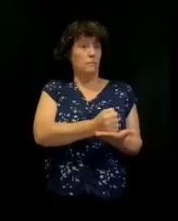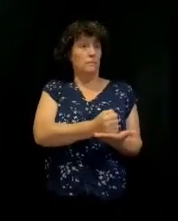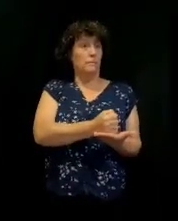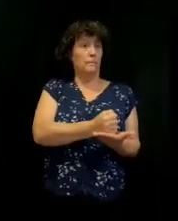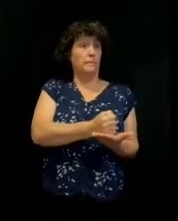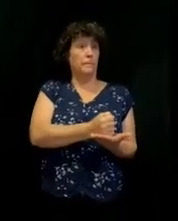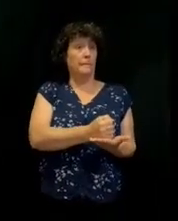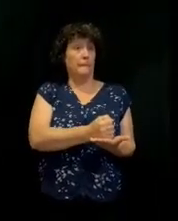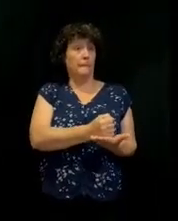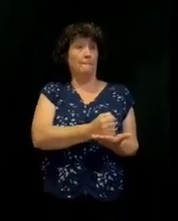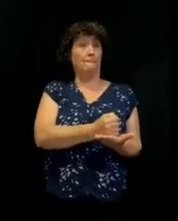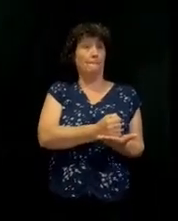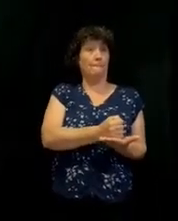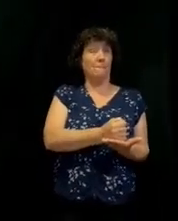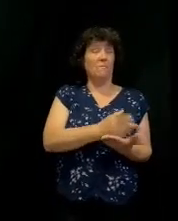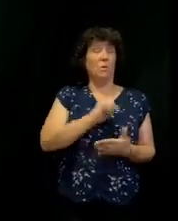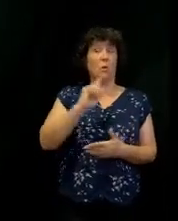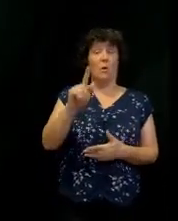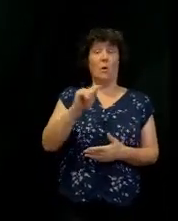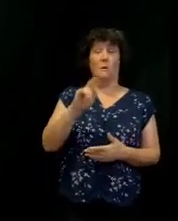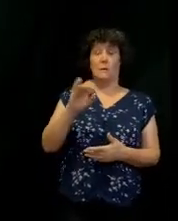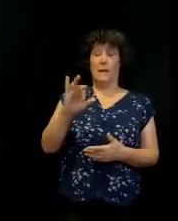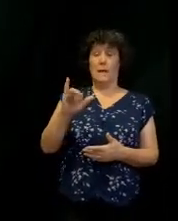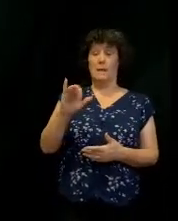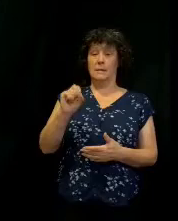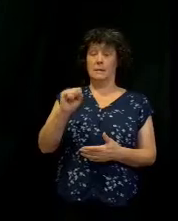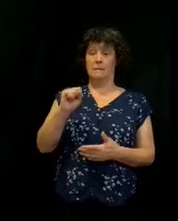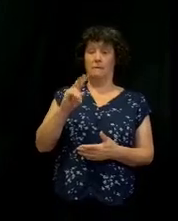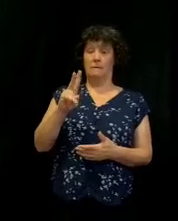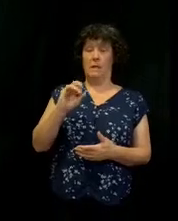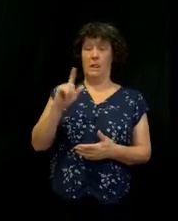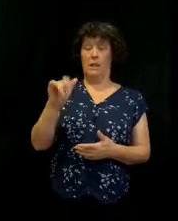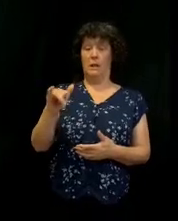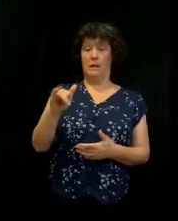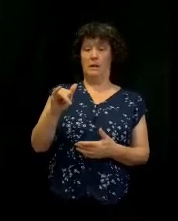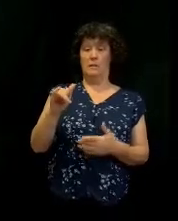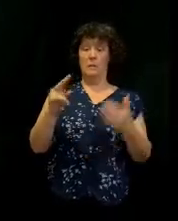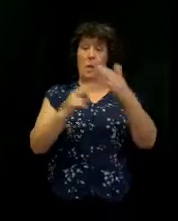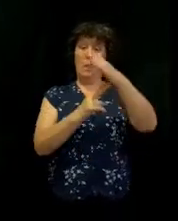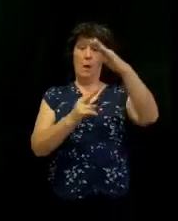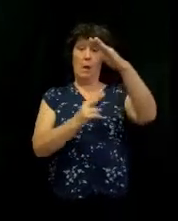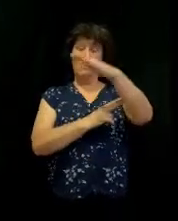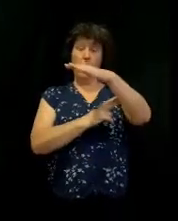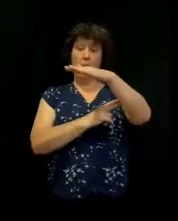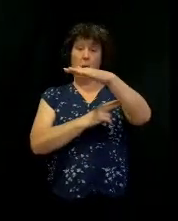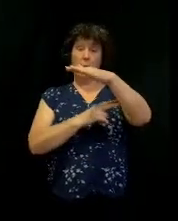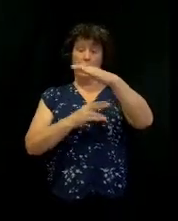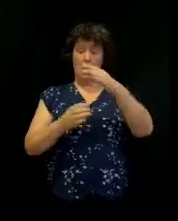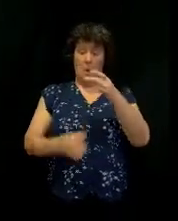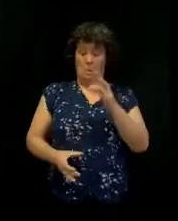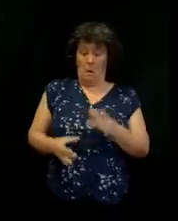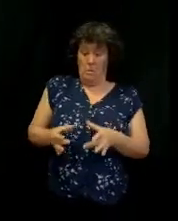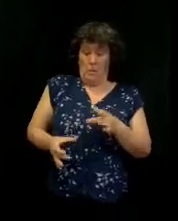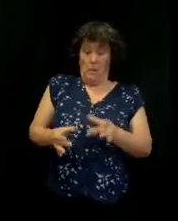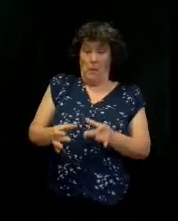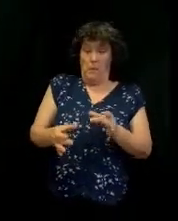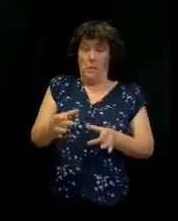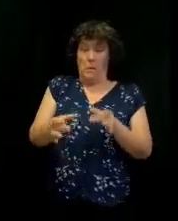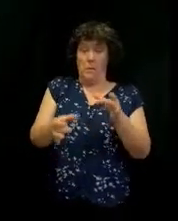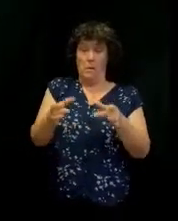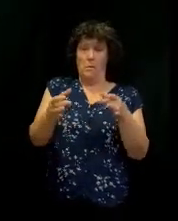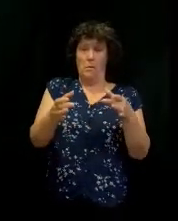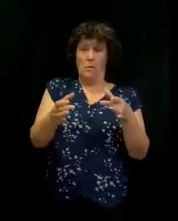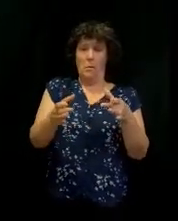It's funny. You know, we're going to Taze Valley. know, right there underneath the 35—you know? I mean, it's like Haiti right there. No, I'm being serious.